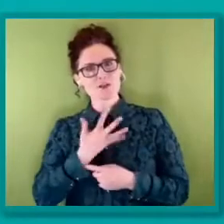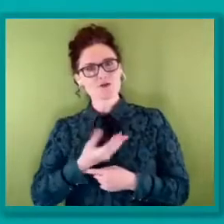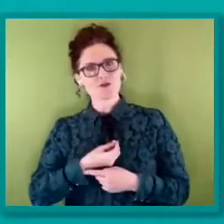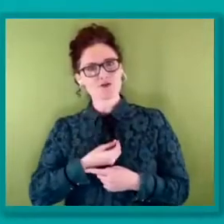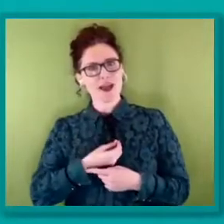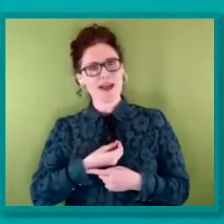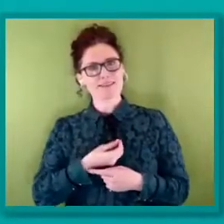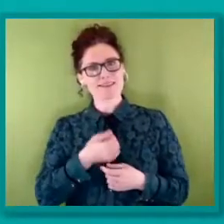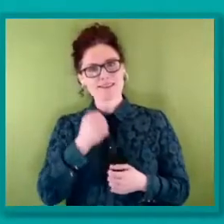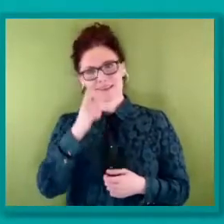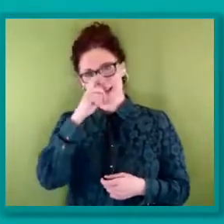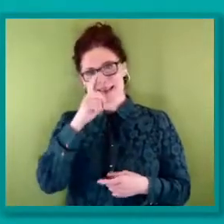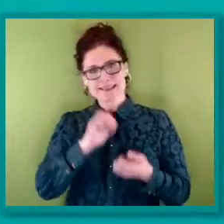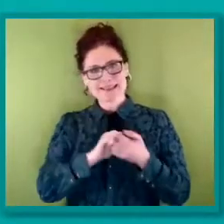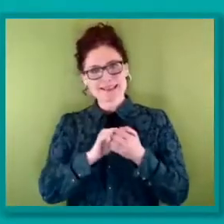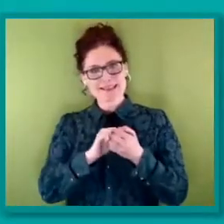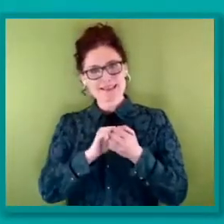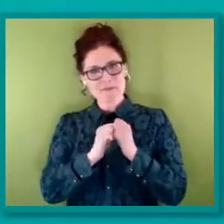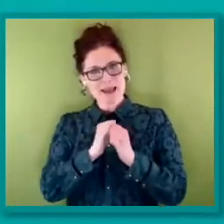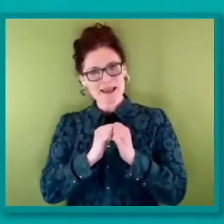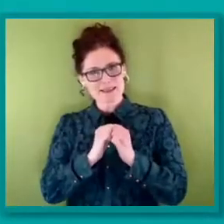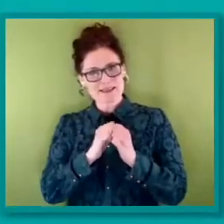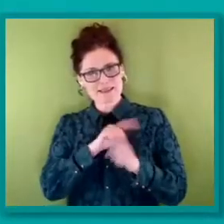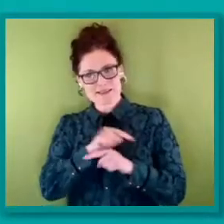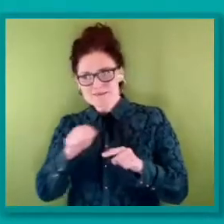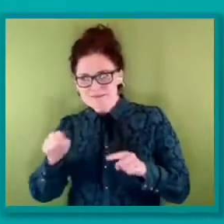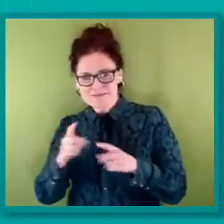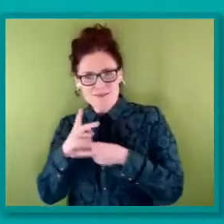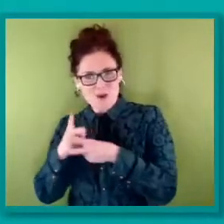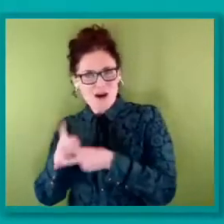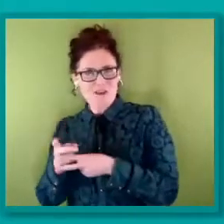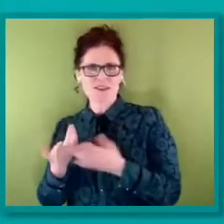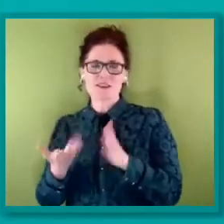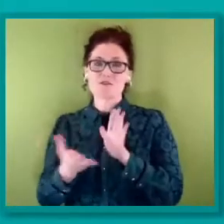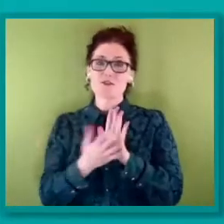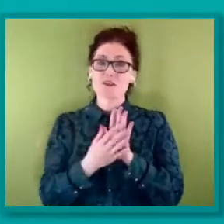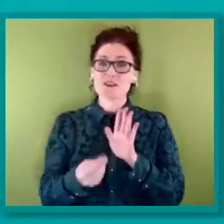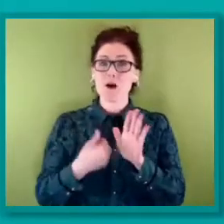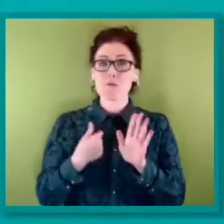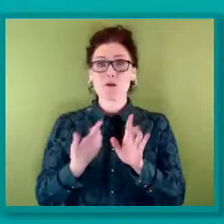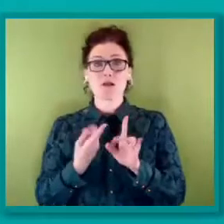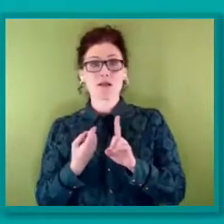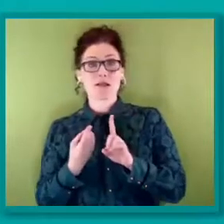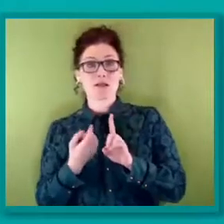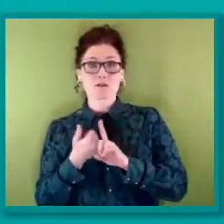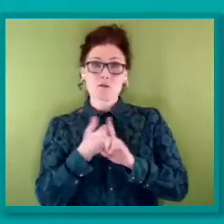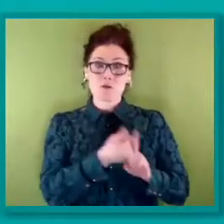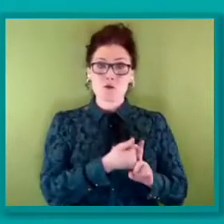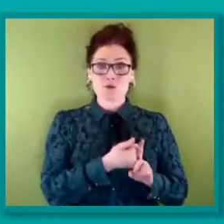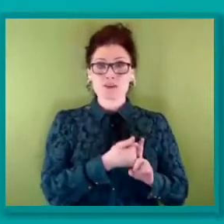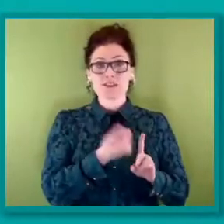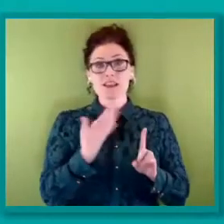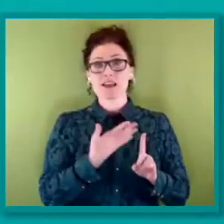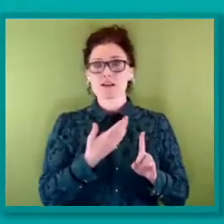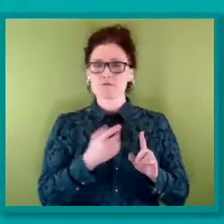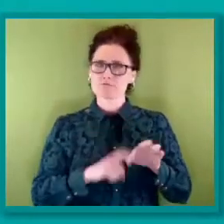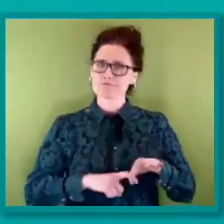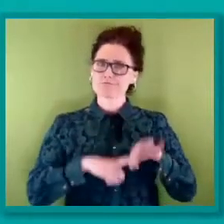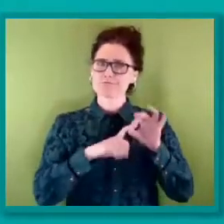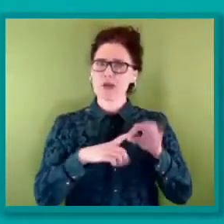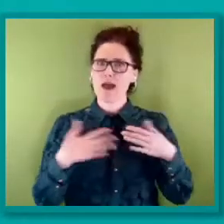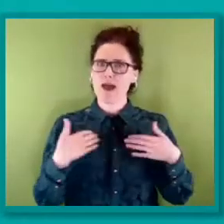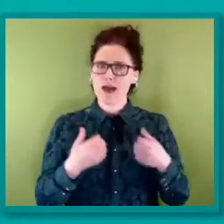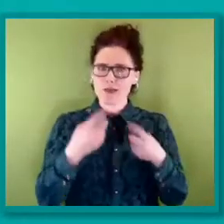sensible approaches to gender recognition or supporting access to decent quality health care. And I think